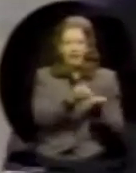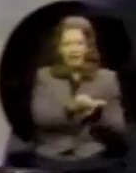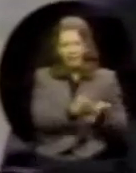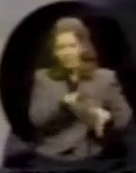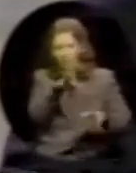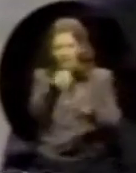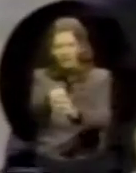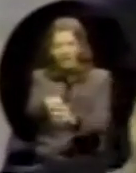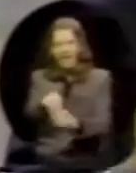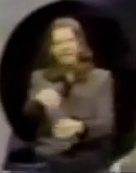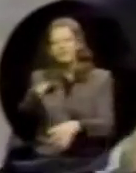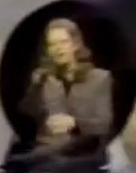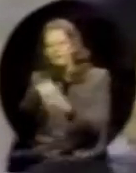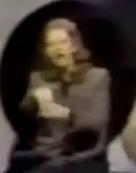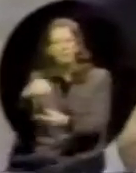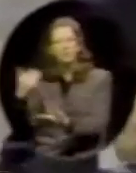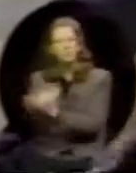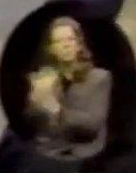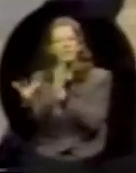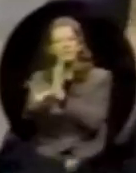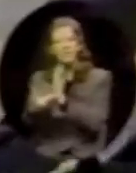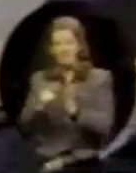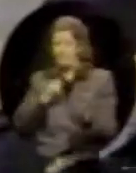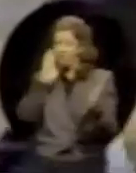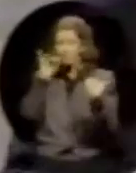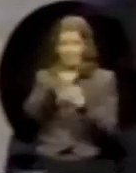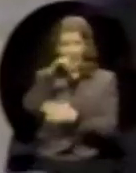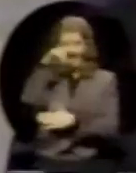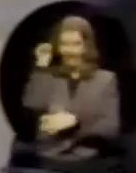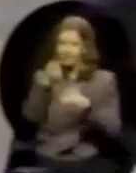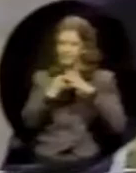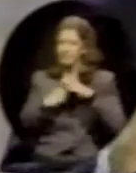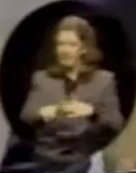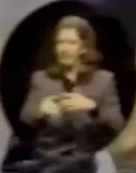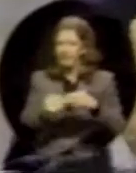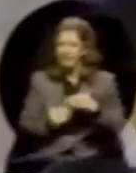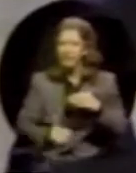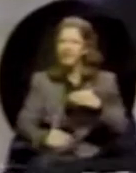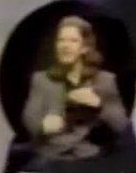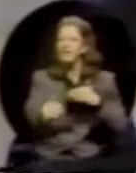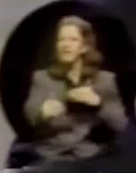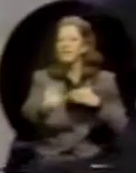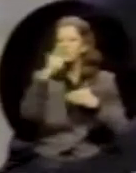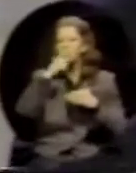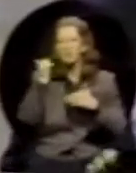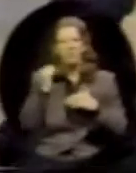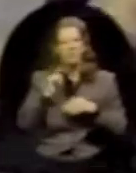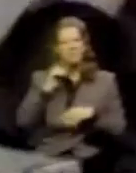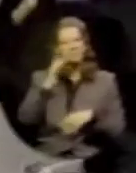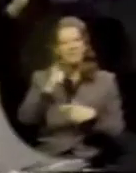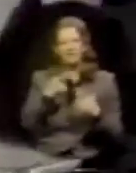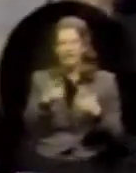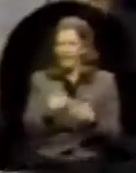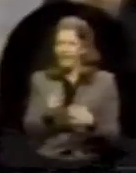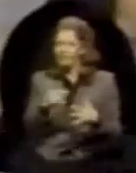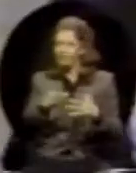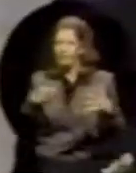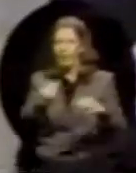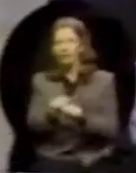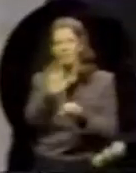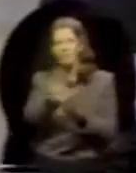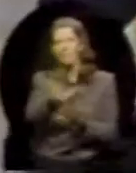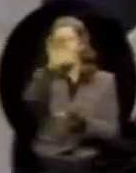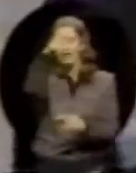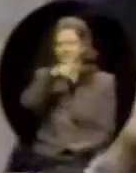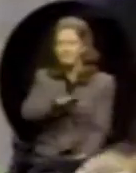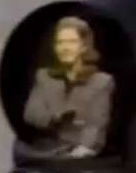technologies. I hope that Gallaudet is the beginning because there's a large mountain that's left to